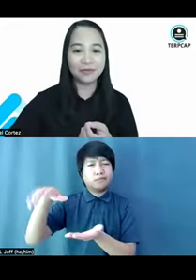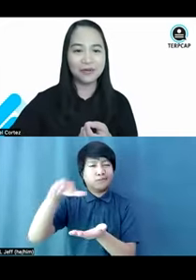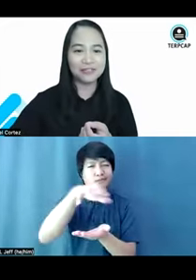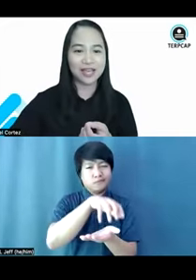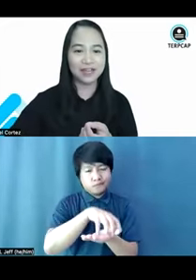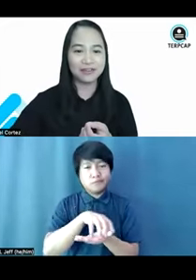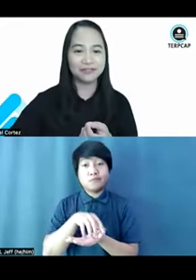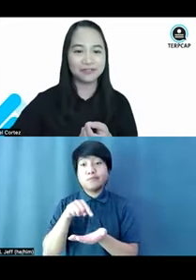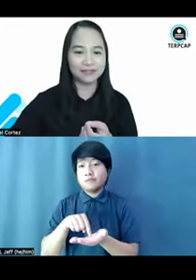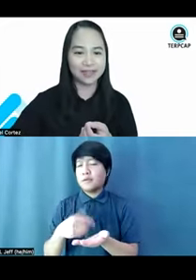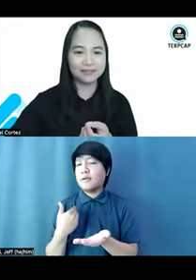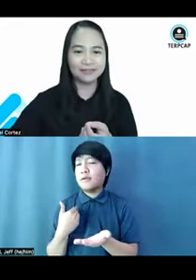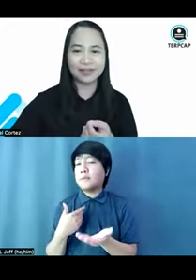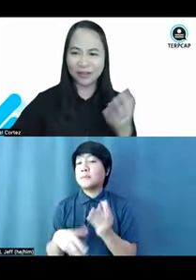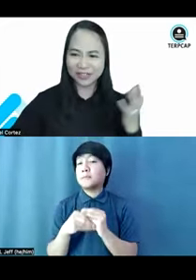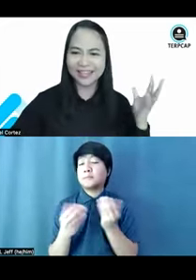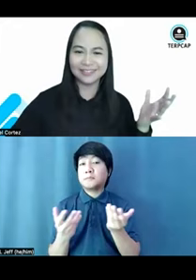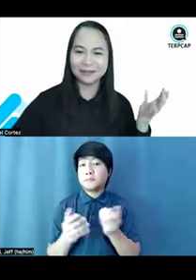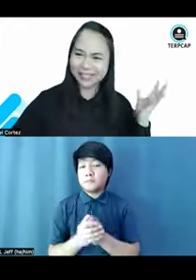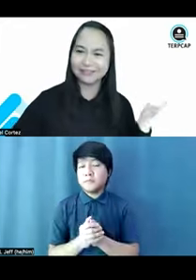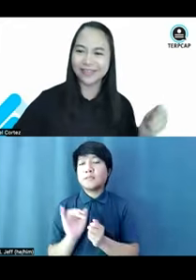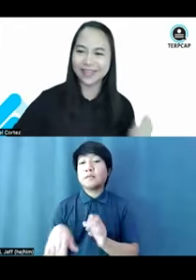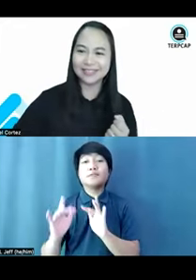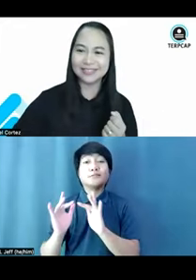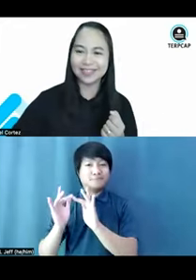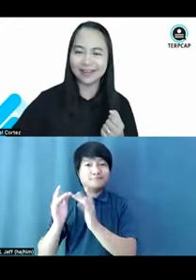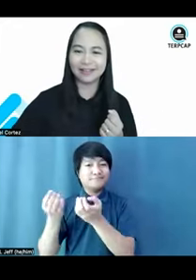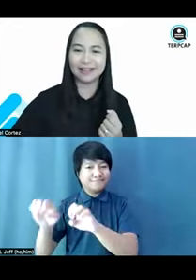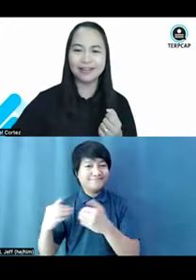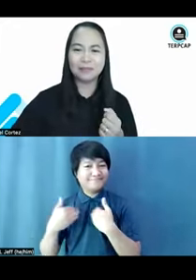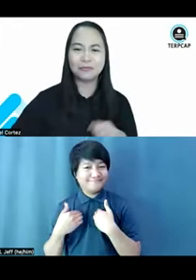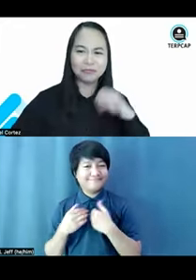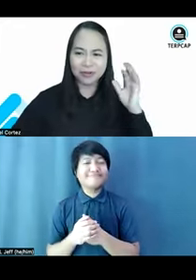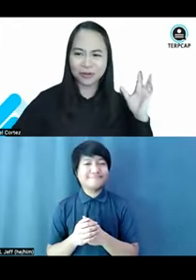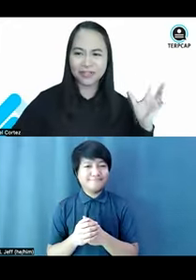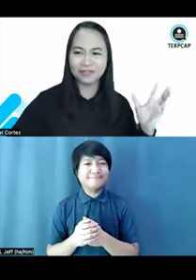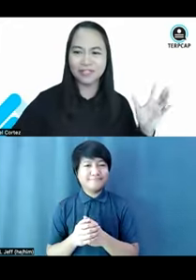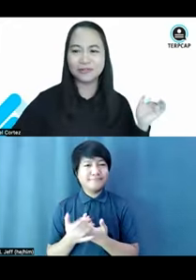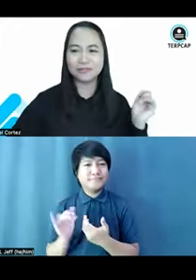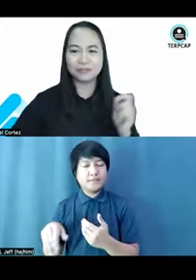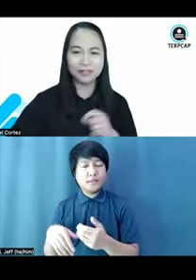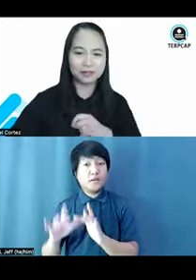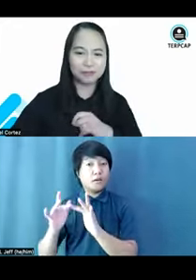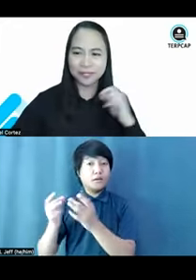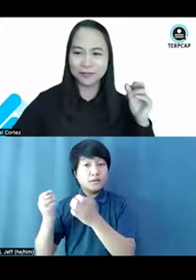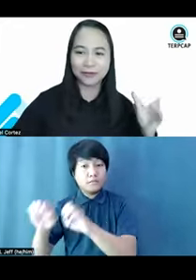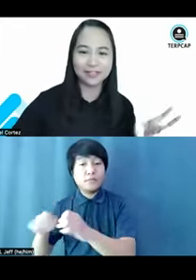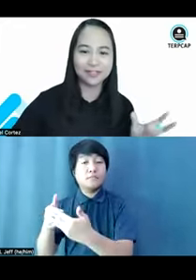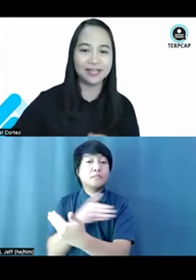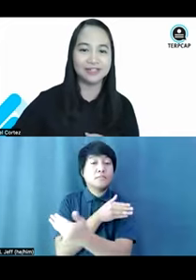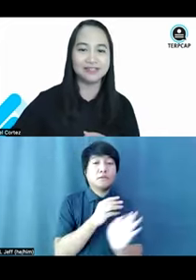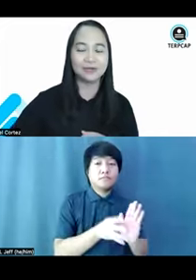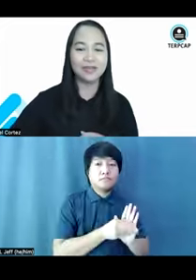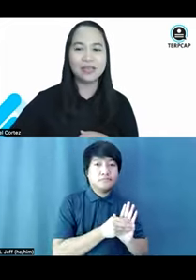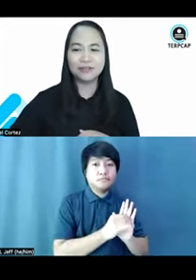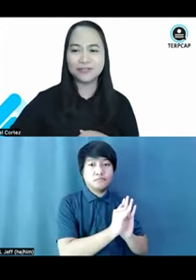We also have, right, online, online events there, pre-recorded videos, pre-recorded